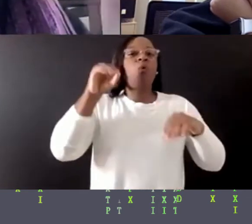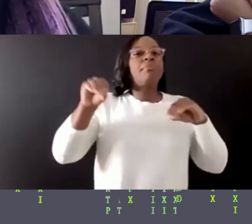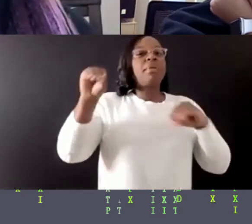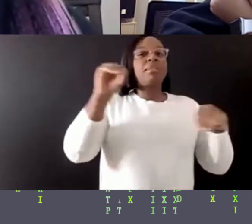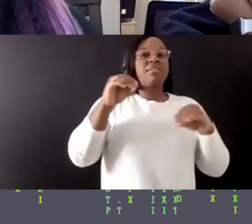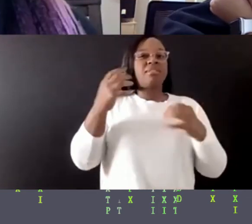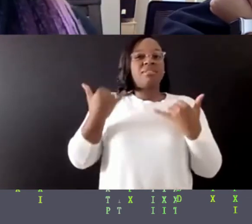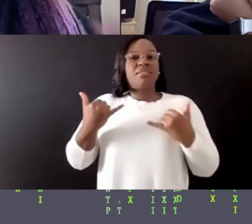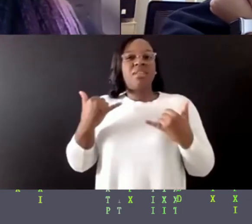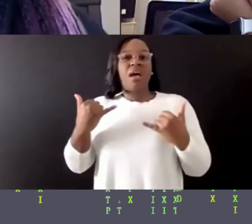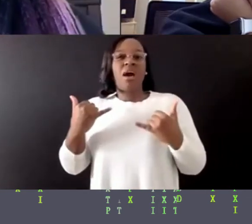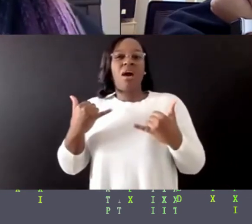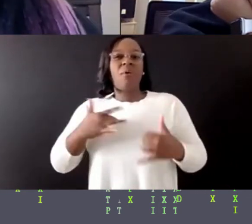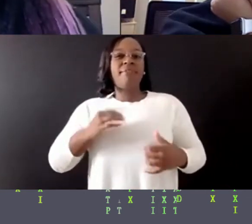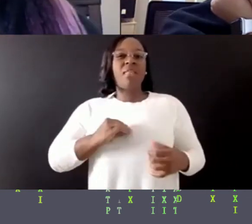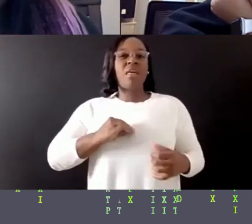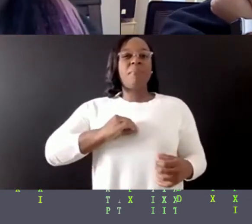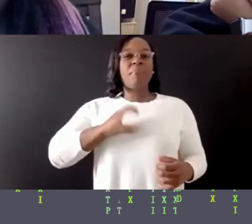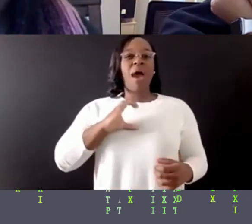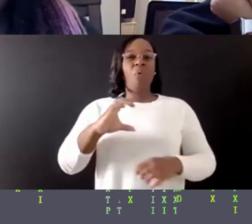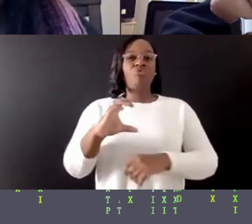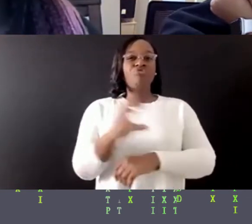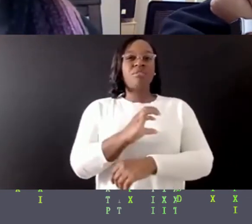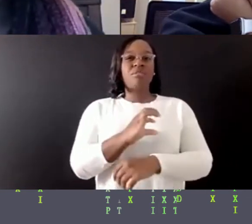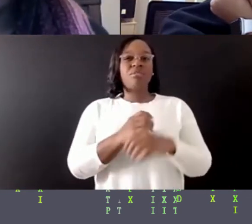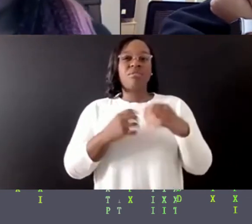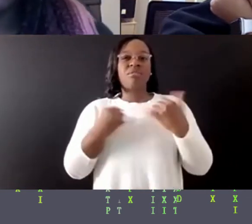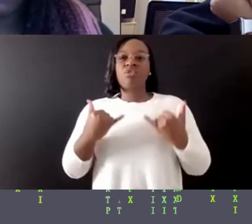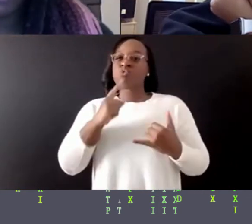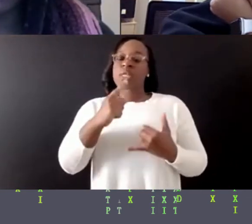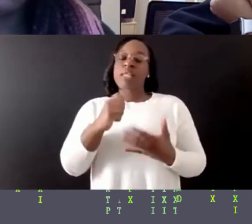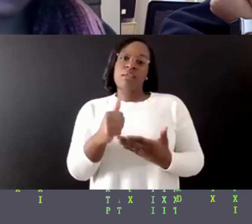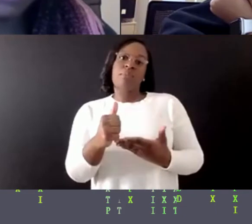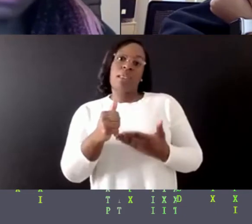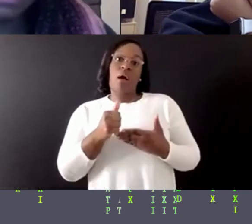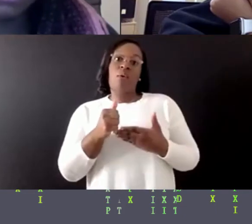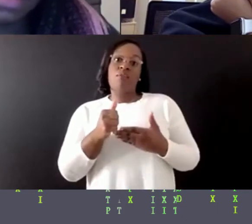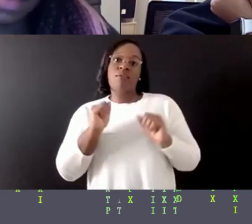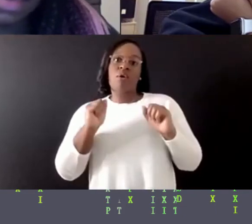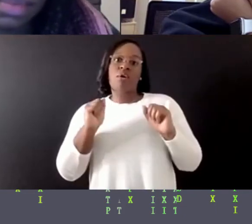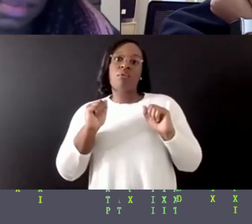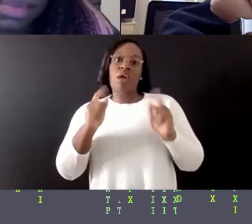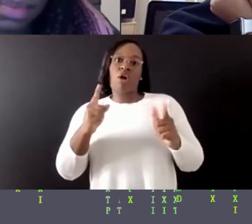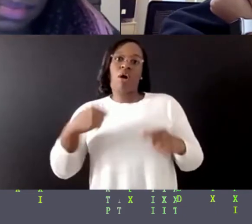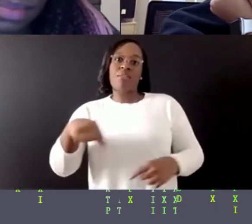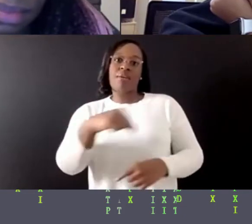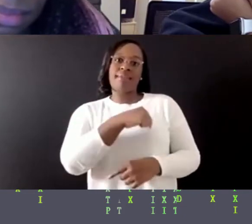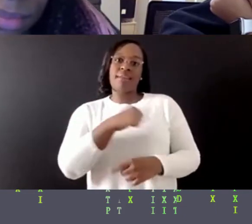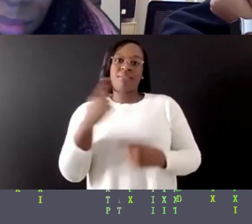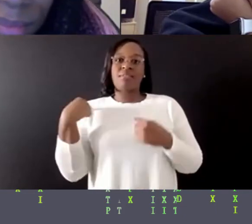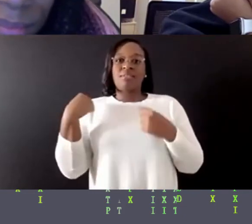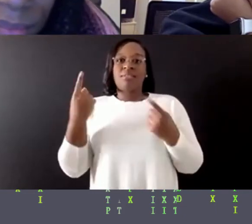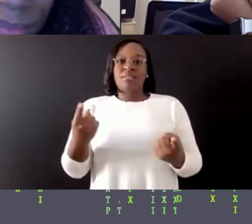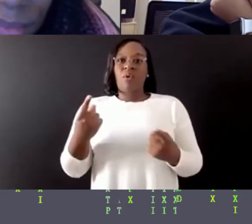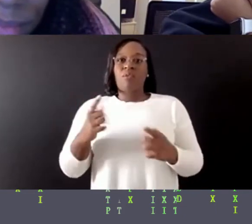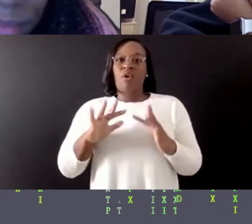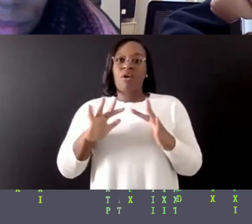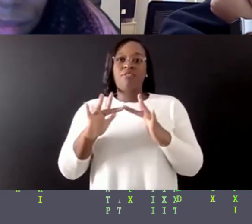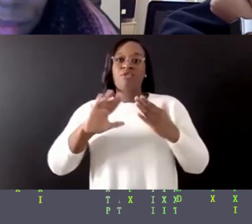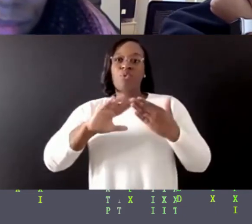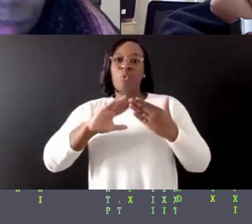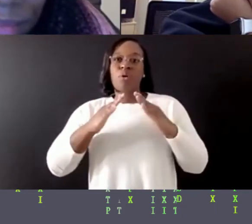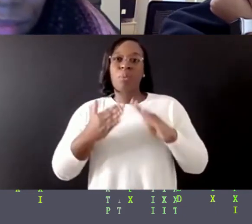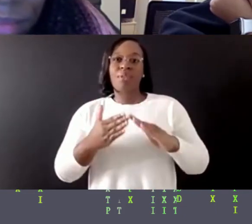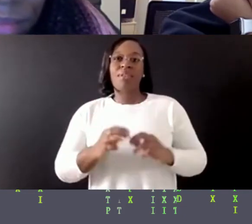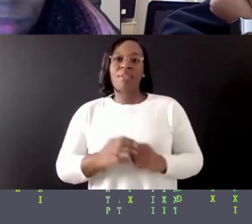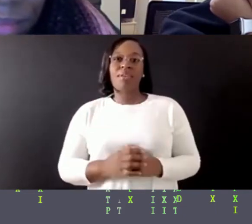so has been like really, really, really helpful for all of us. And I'm realizing that the, the